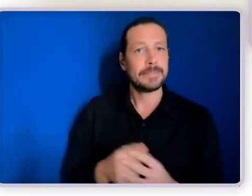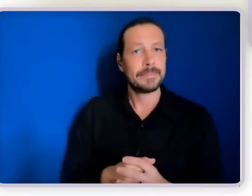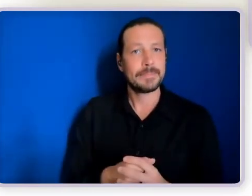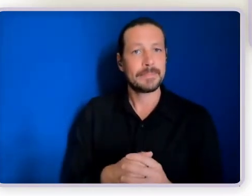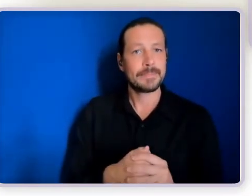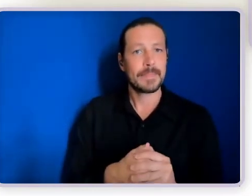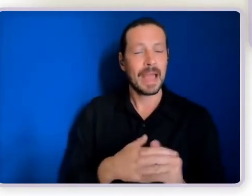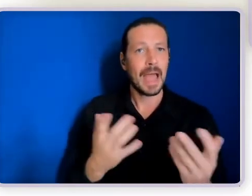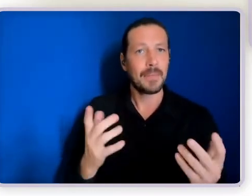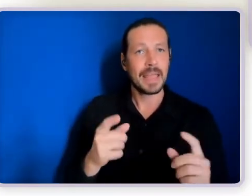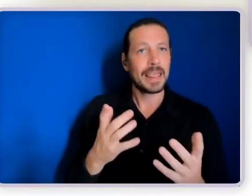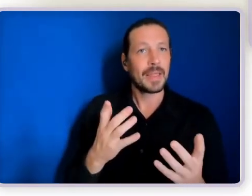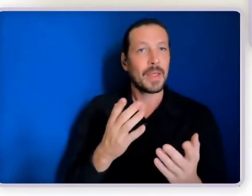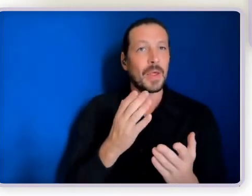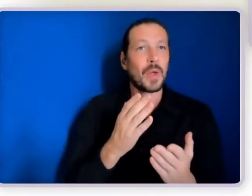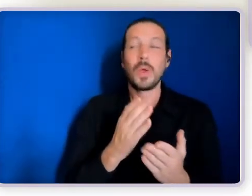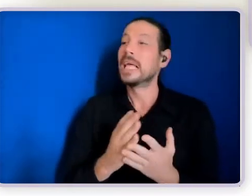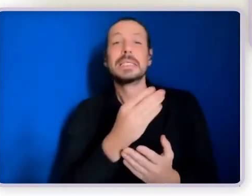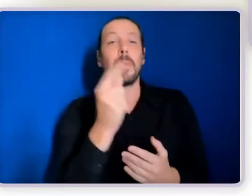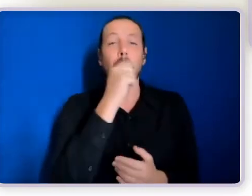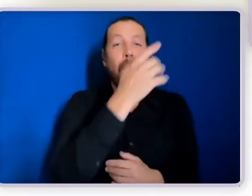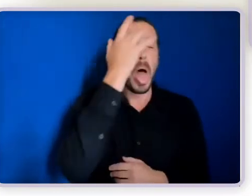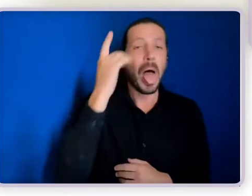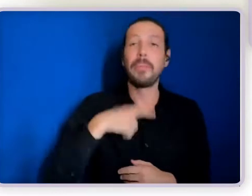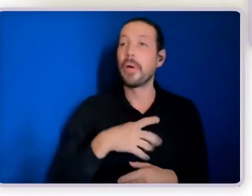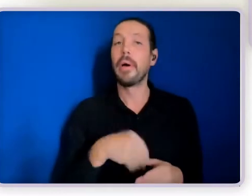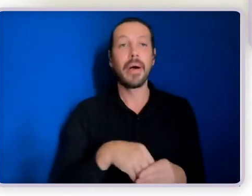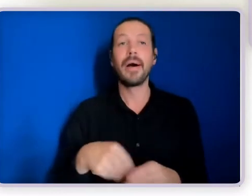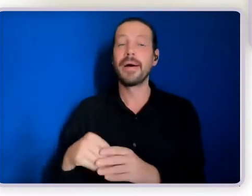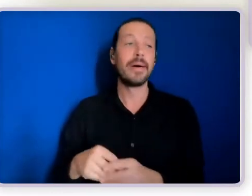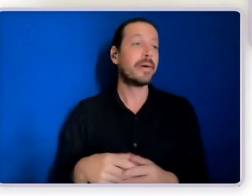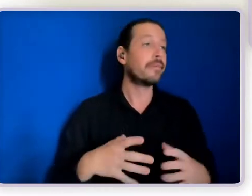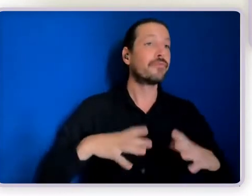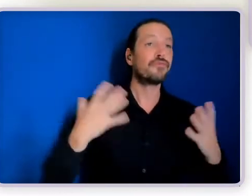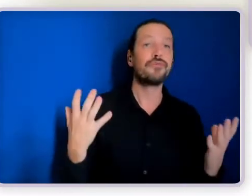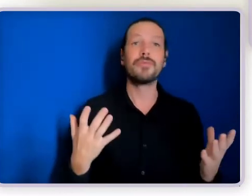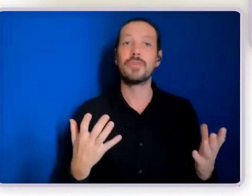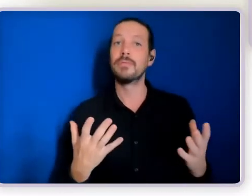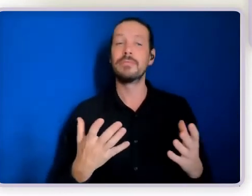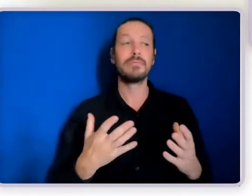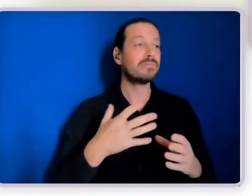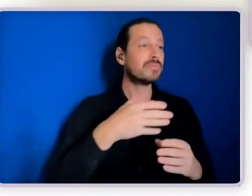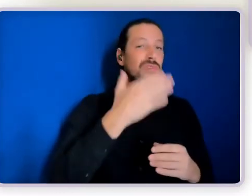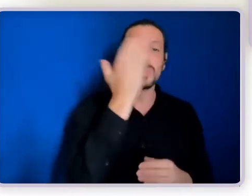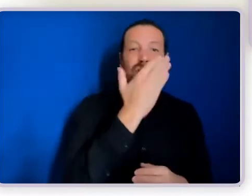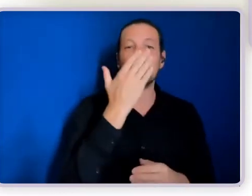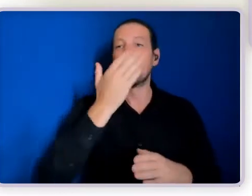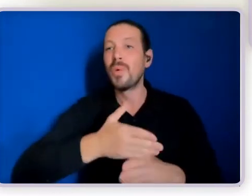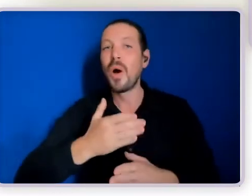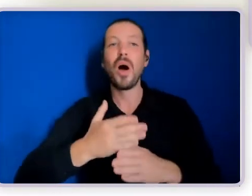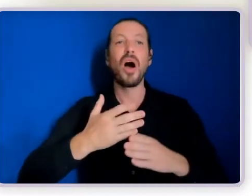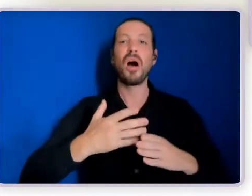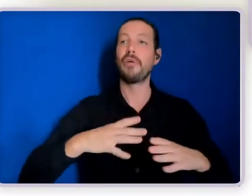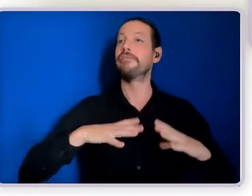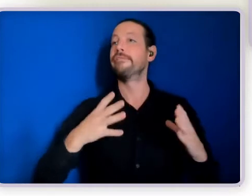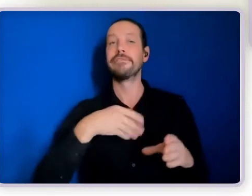community, you just are a part of your workplace, your home life, you know, your school day, whatever it is that you spend